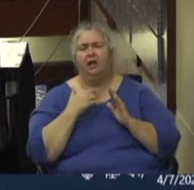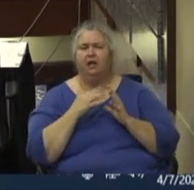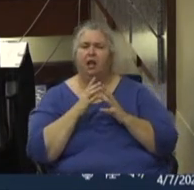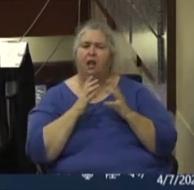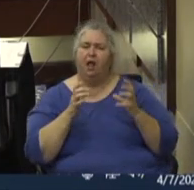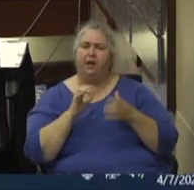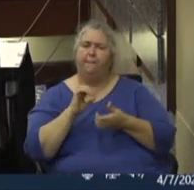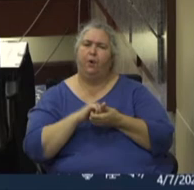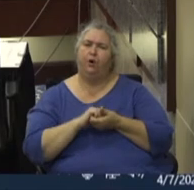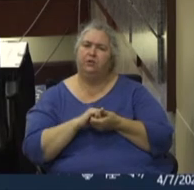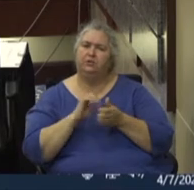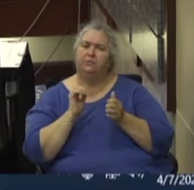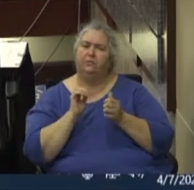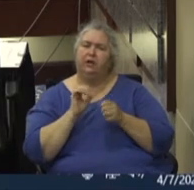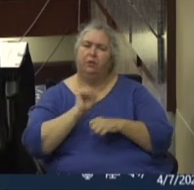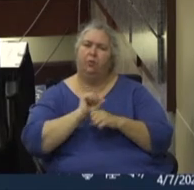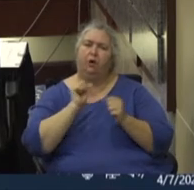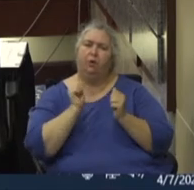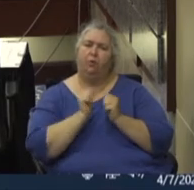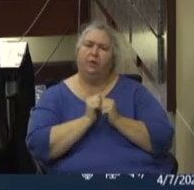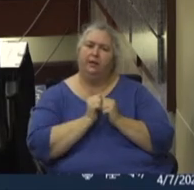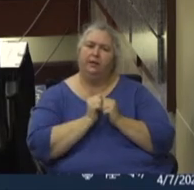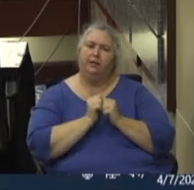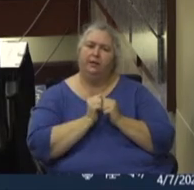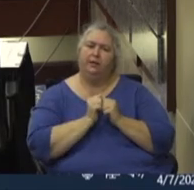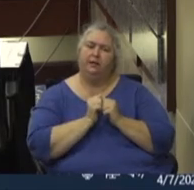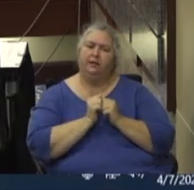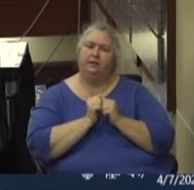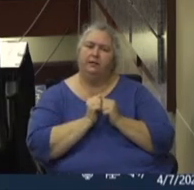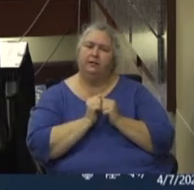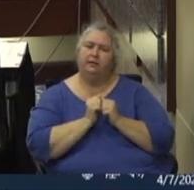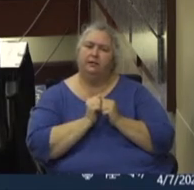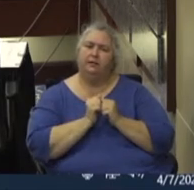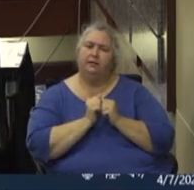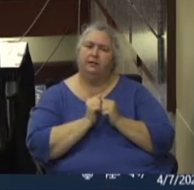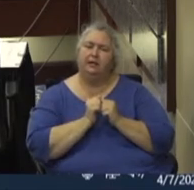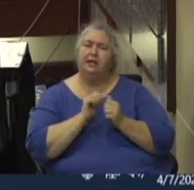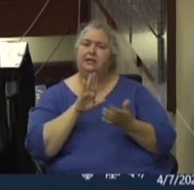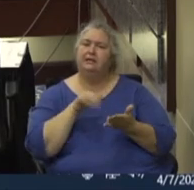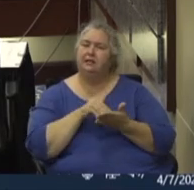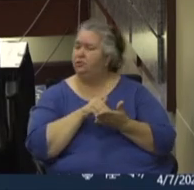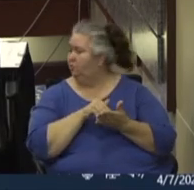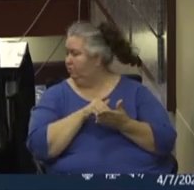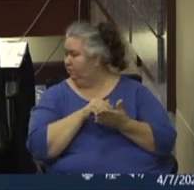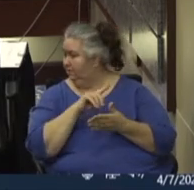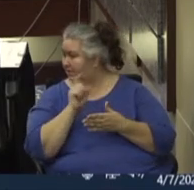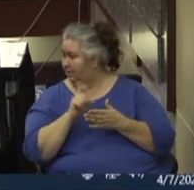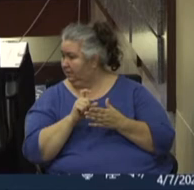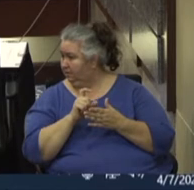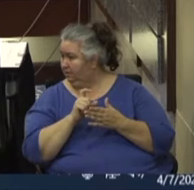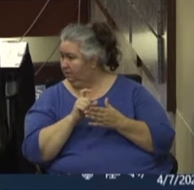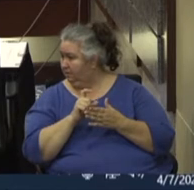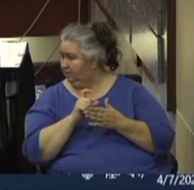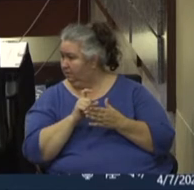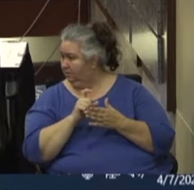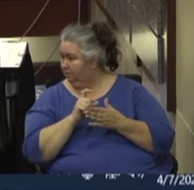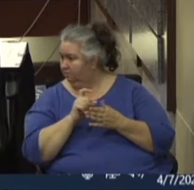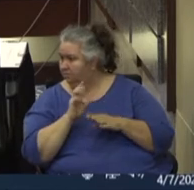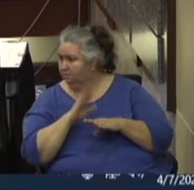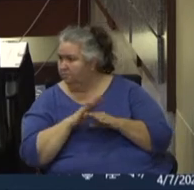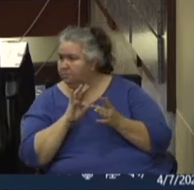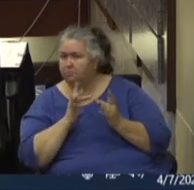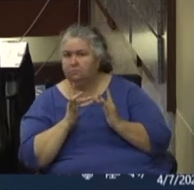of partnership and work with, um, I think, uh, Senate, Texas Interfaith Alliance, um, with Liz Legawa,